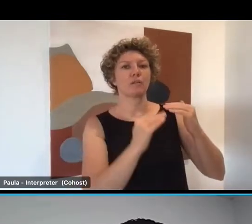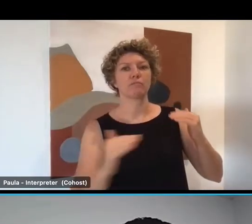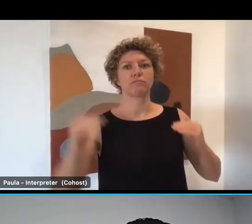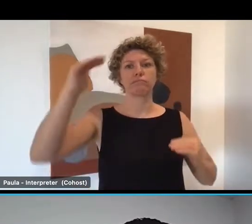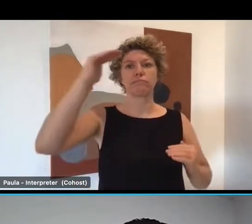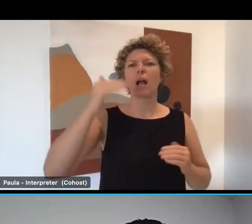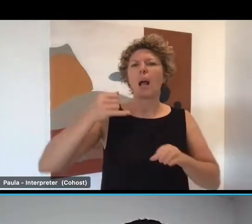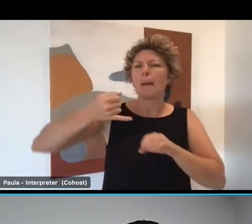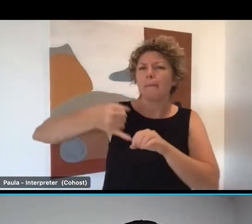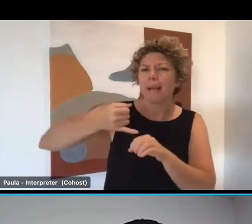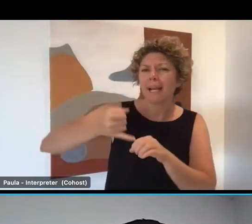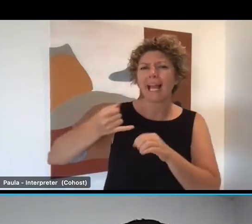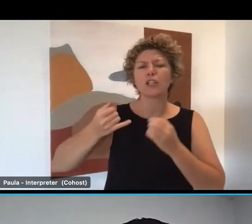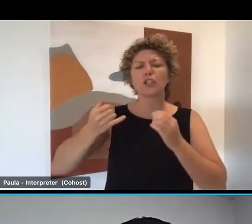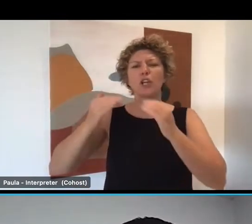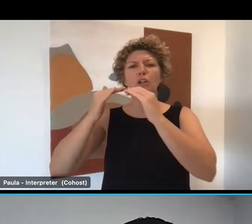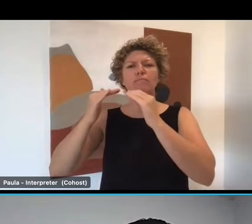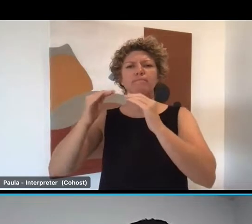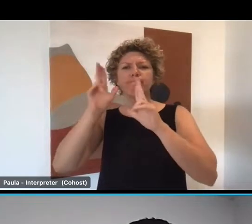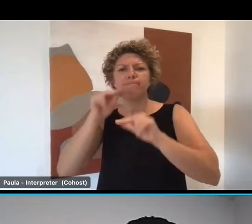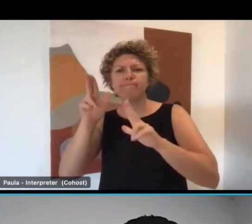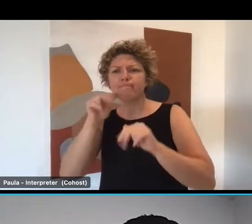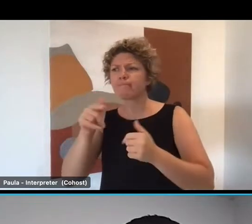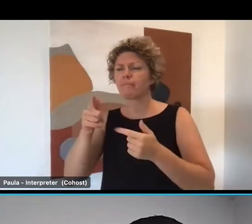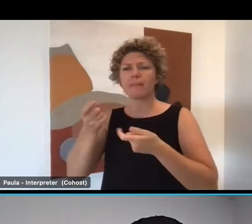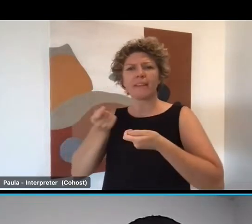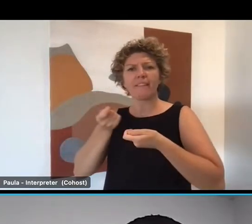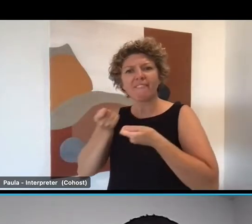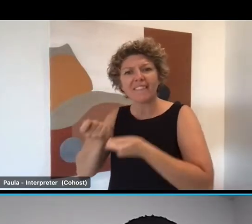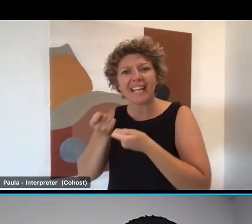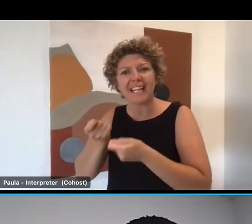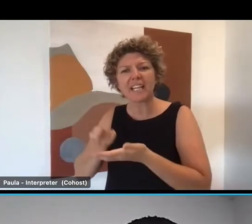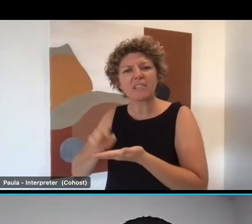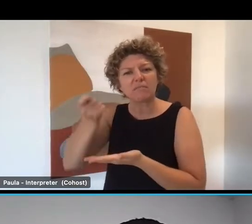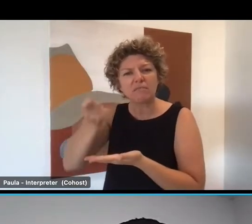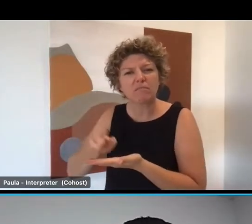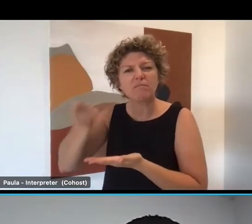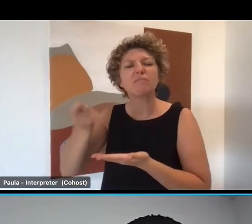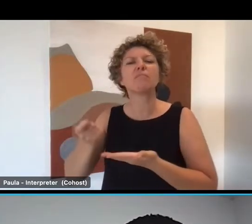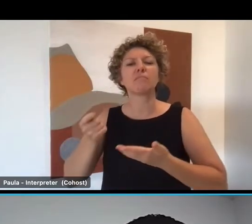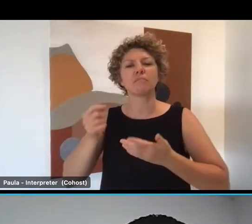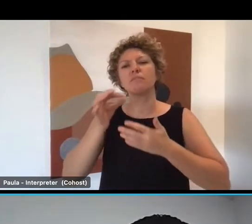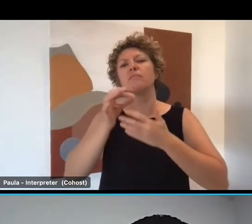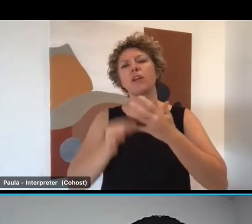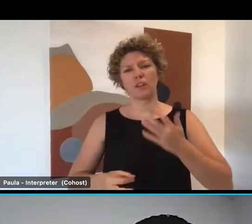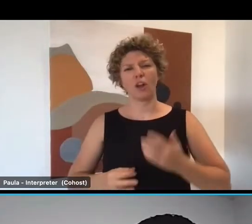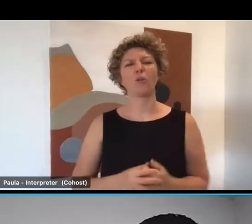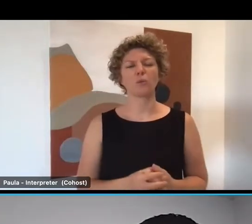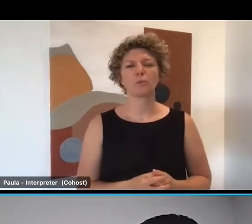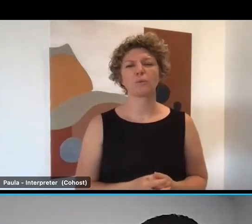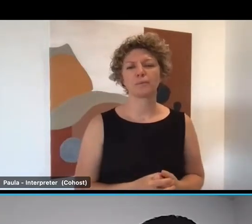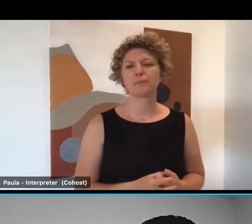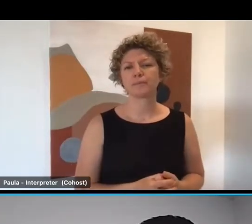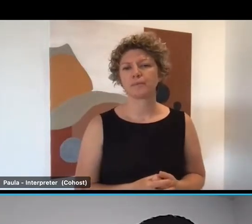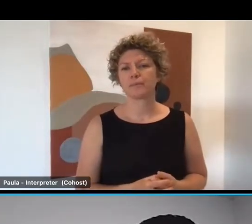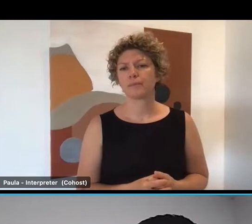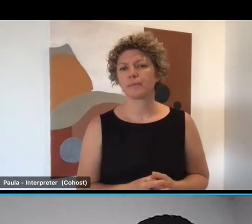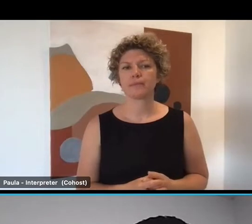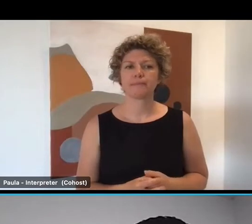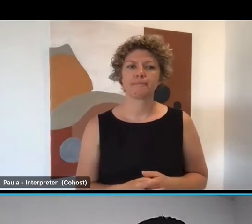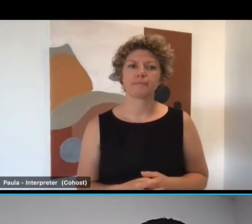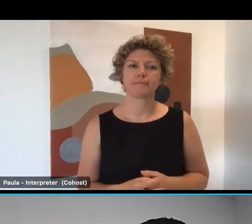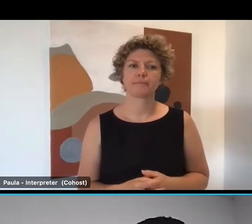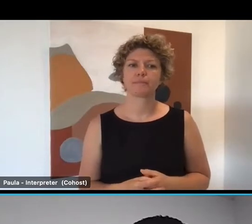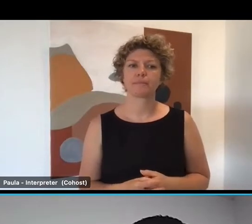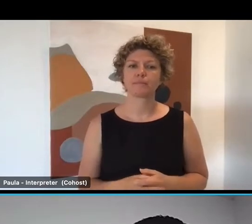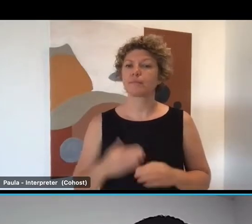medication assistance, feeding people who have swallowing dysphagia problems, et cetera. And we're also